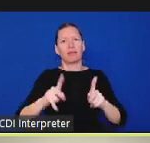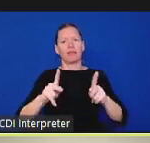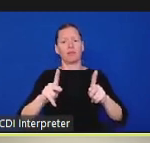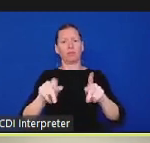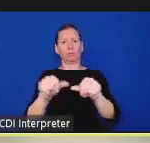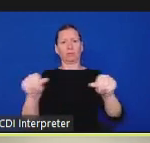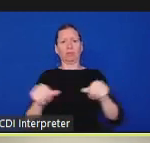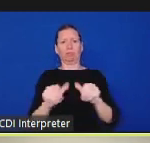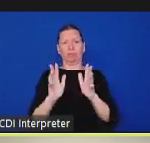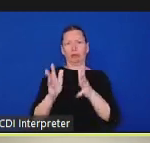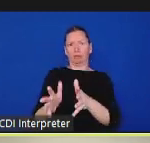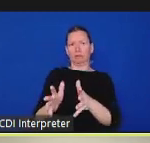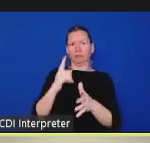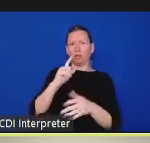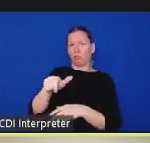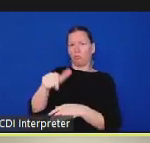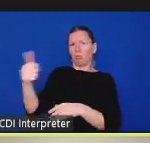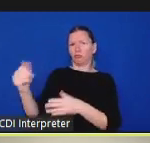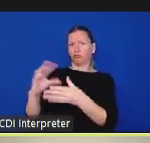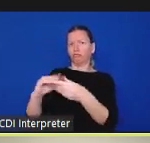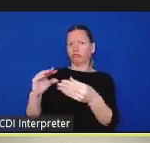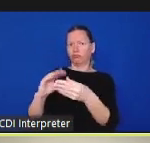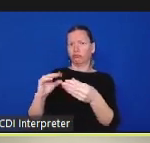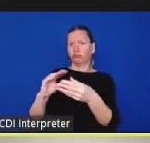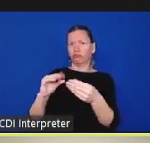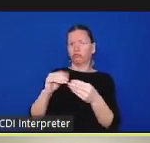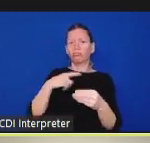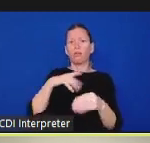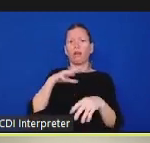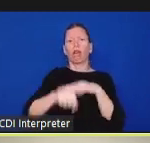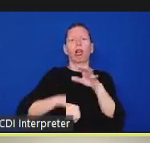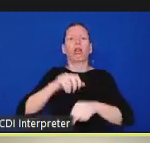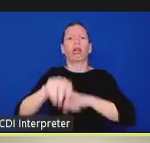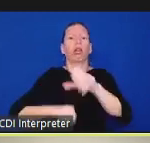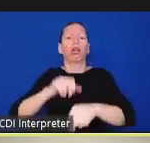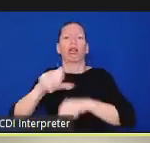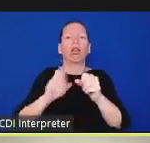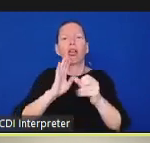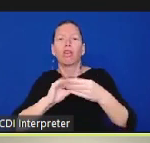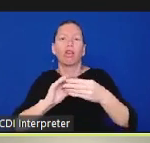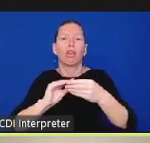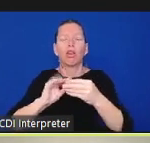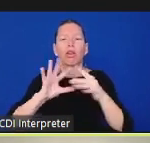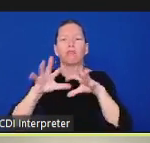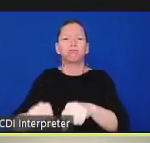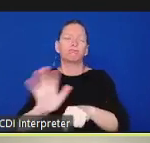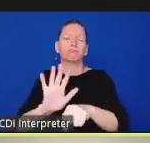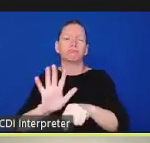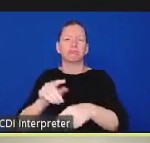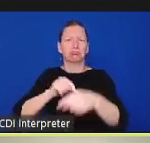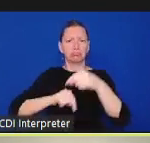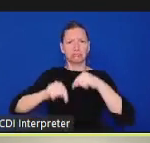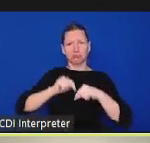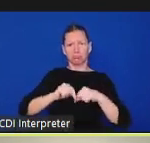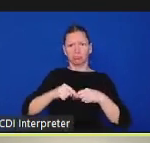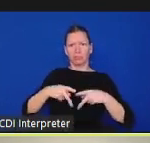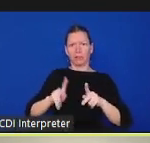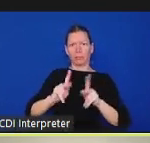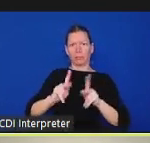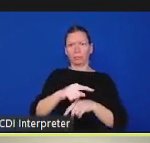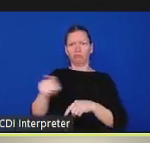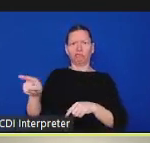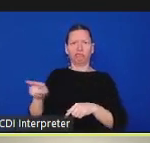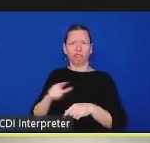the way i am can tend to speak freely take up a bit more space in meetings we ask you to step back